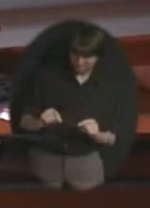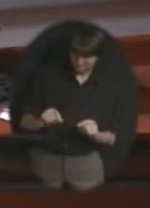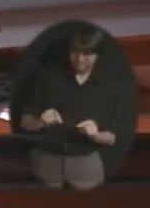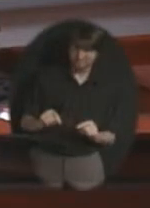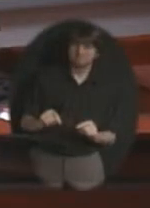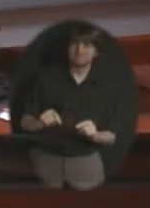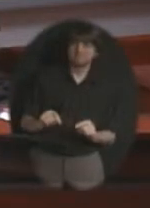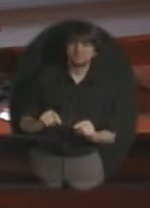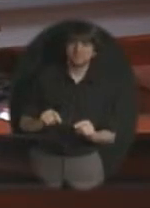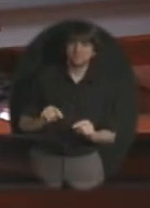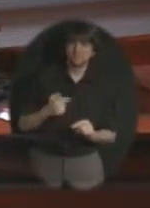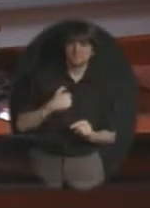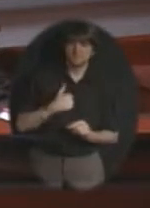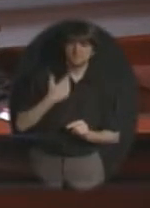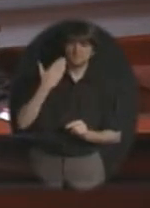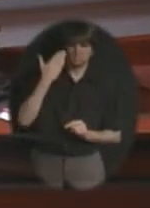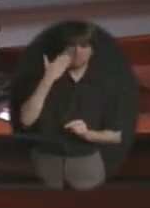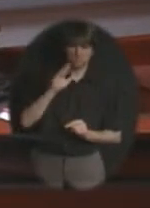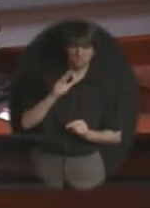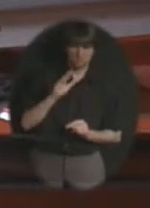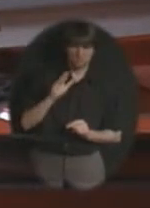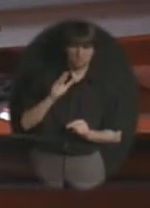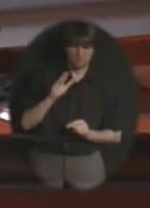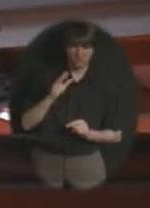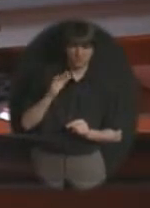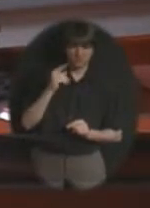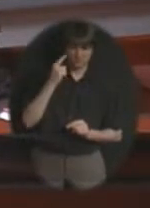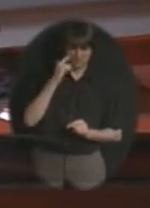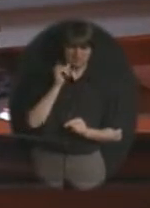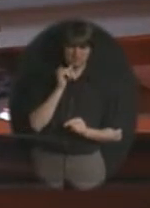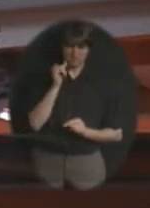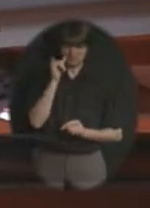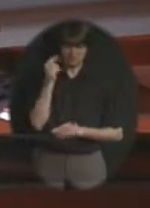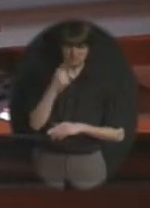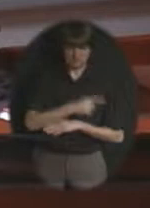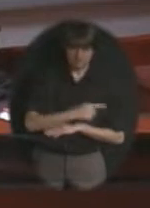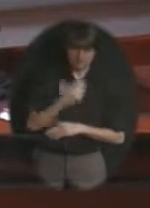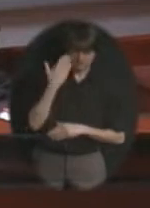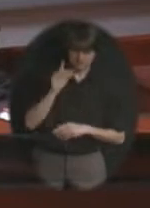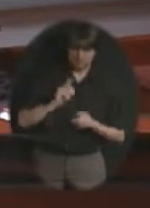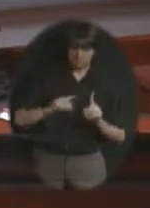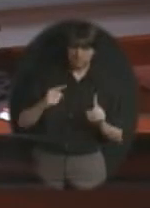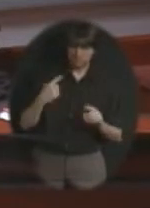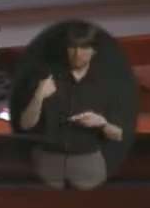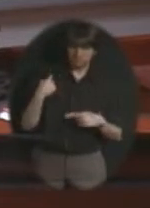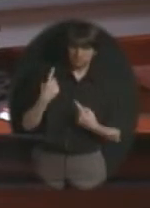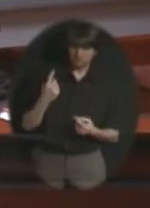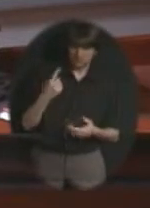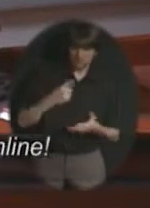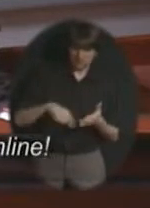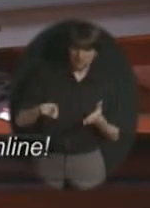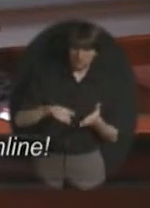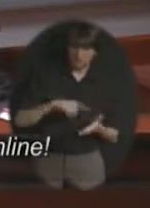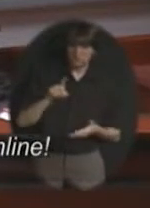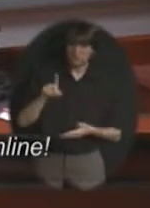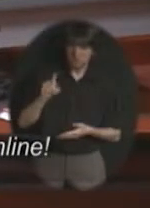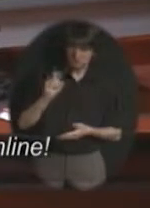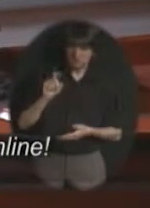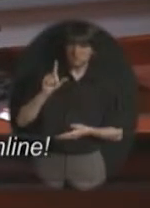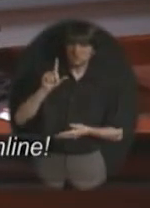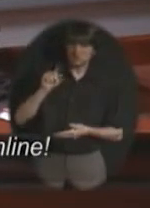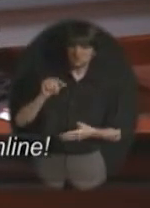number and I don't know if it's as of yesterday or if it included today's but we have canceled over 120 events this spring